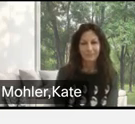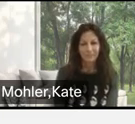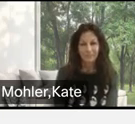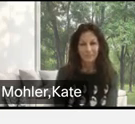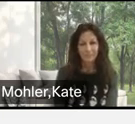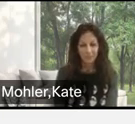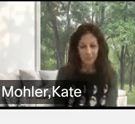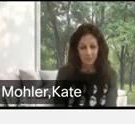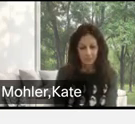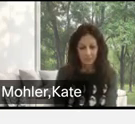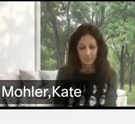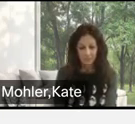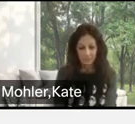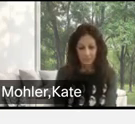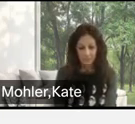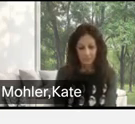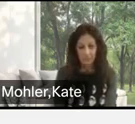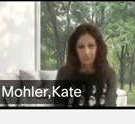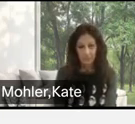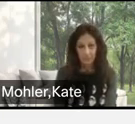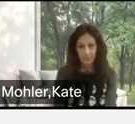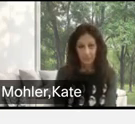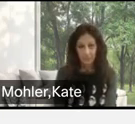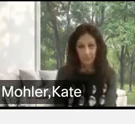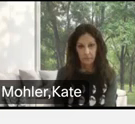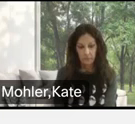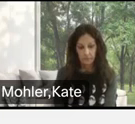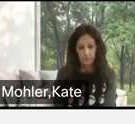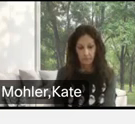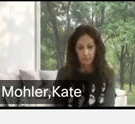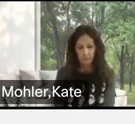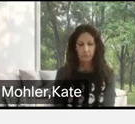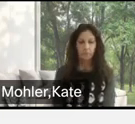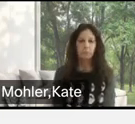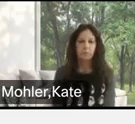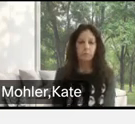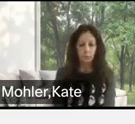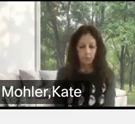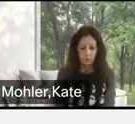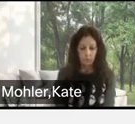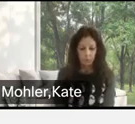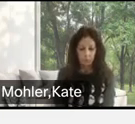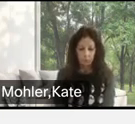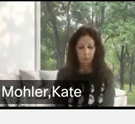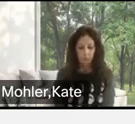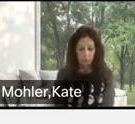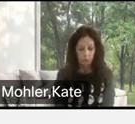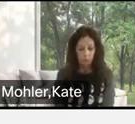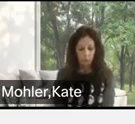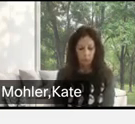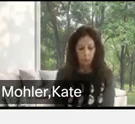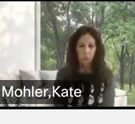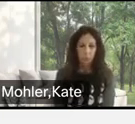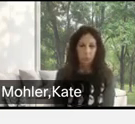not physically be able to get from that one campus to the other. So, virtual helps lessen the load of those back-to-back